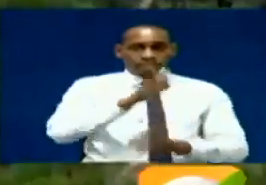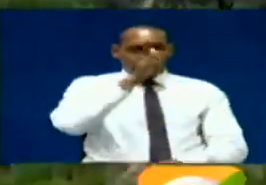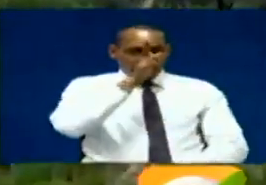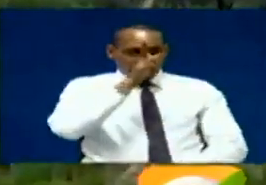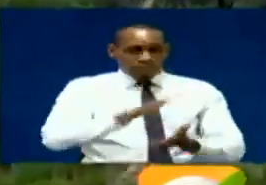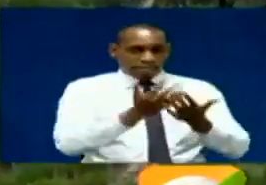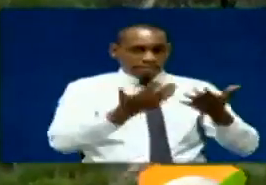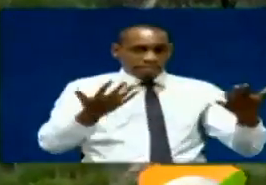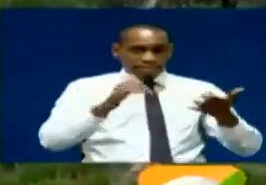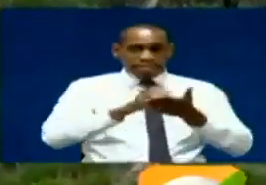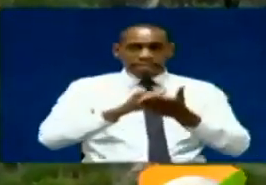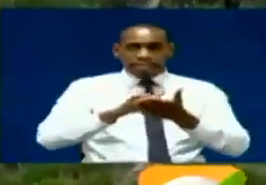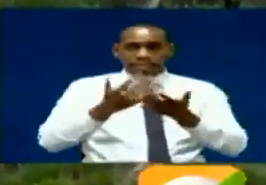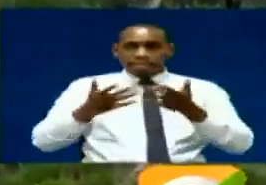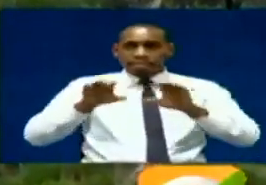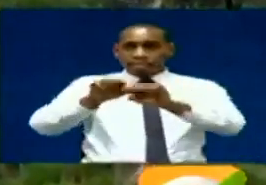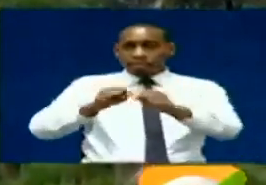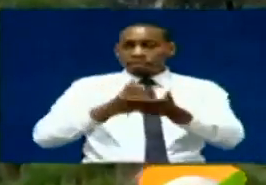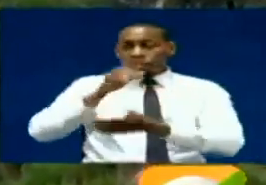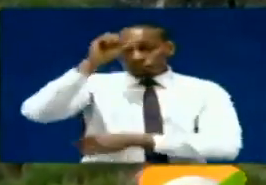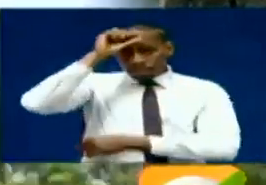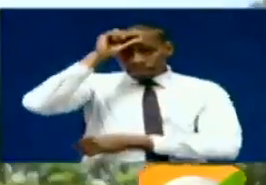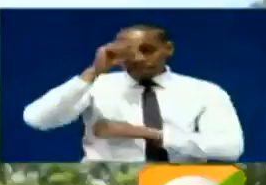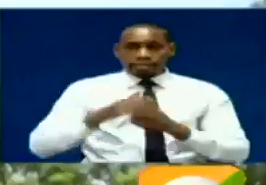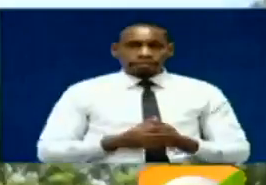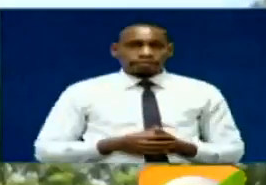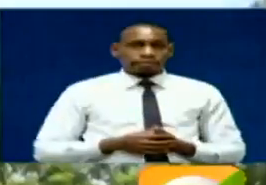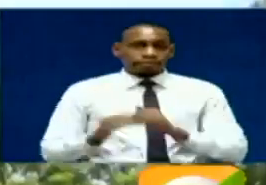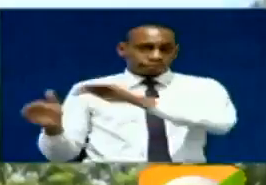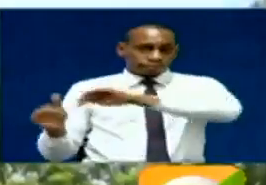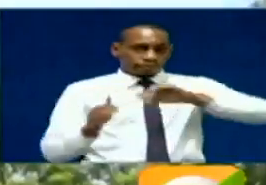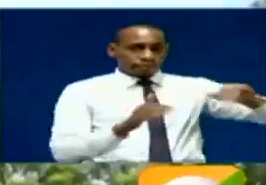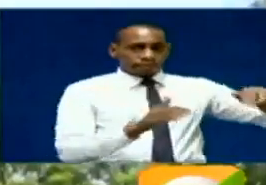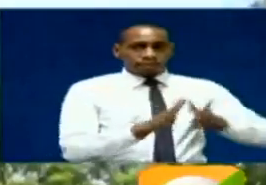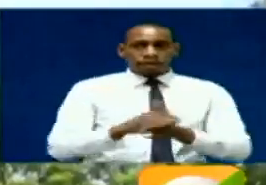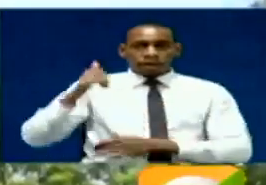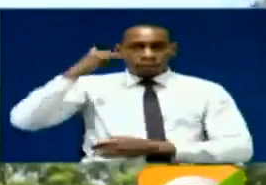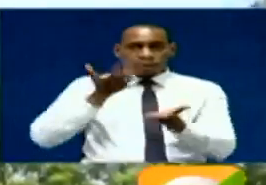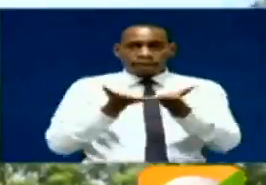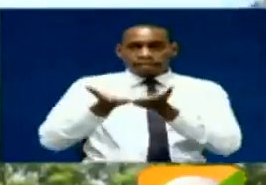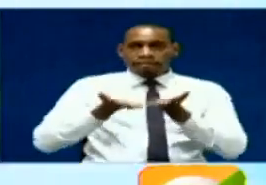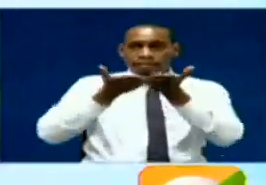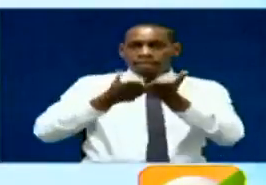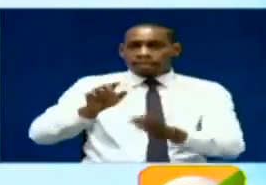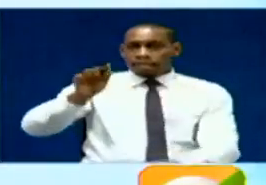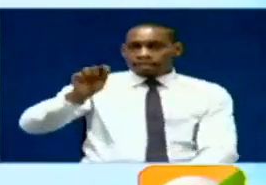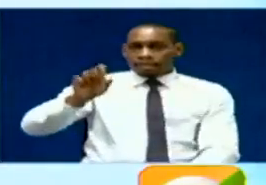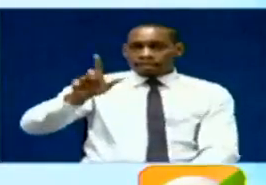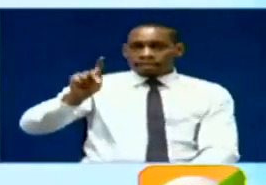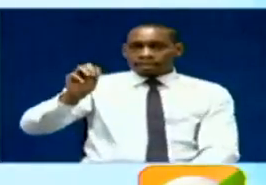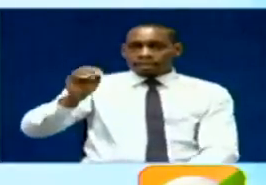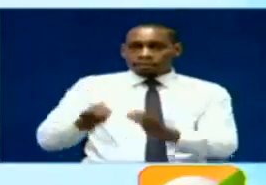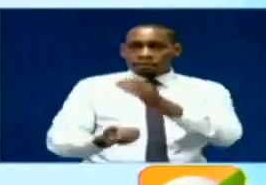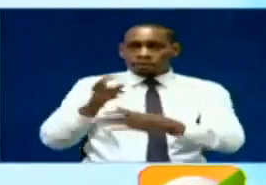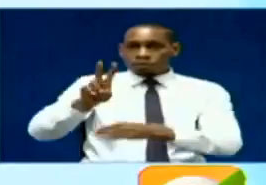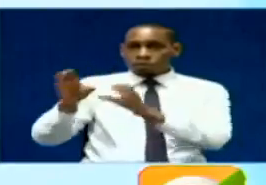inventory of trophies in possession of the government. Elsewhere, mobile service provider Telcom Kenya has formed two